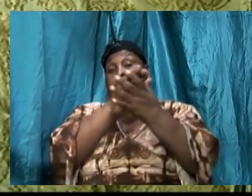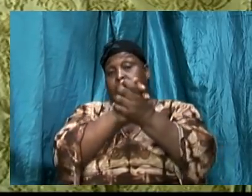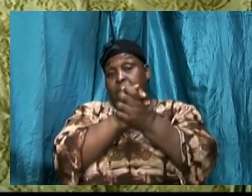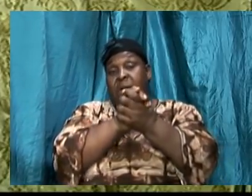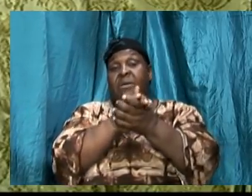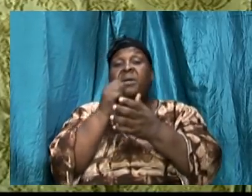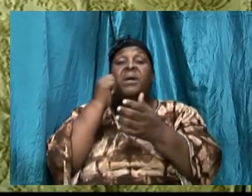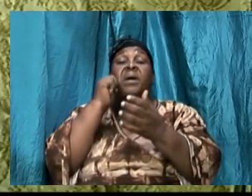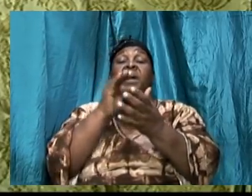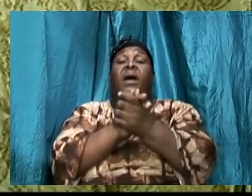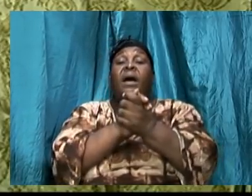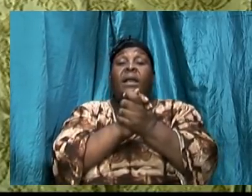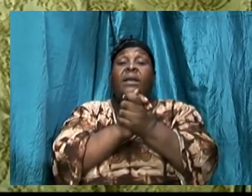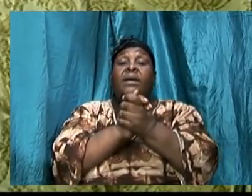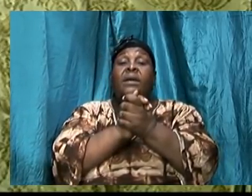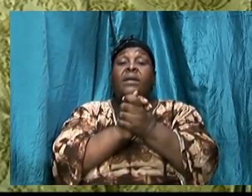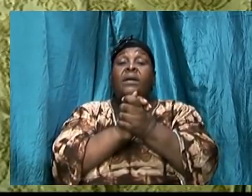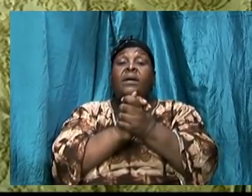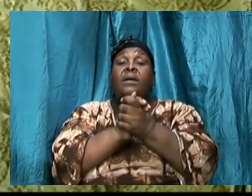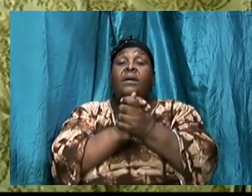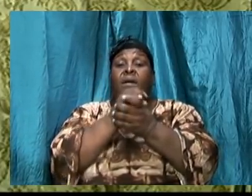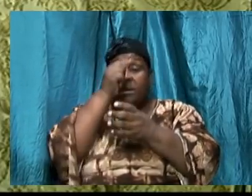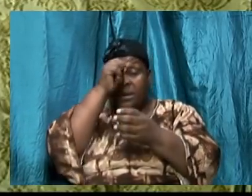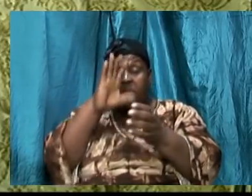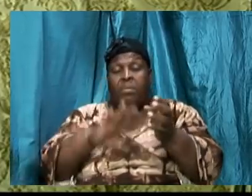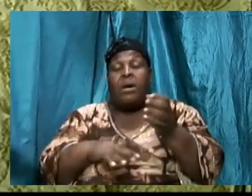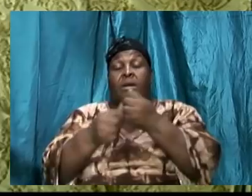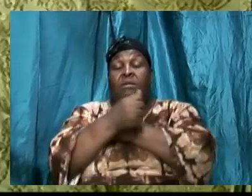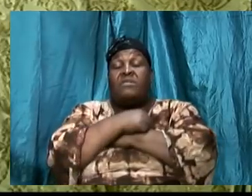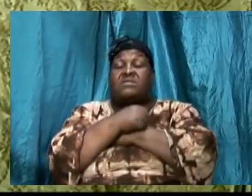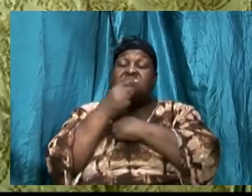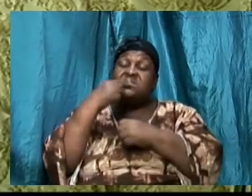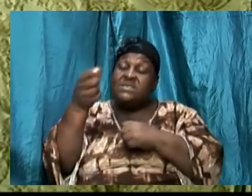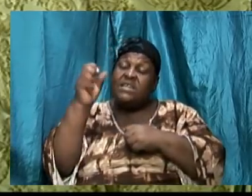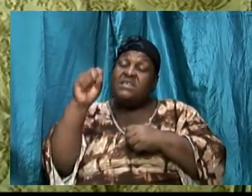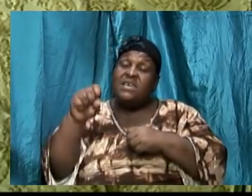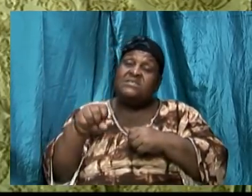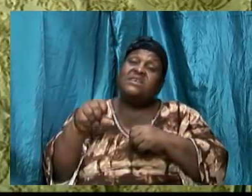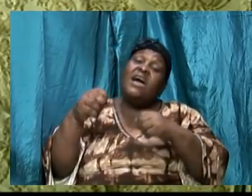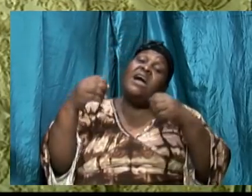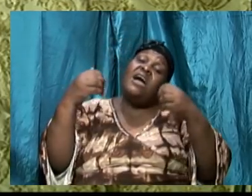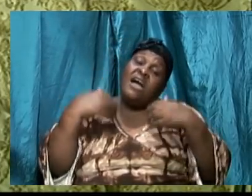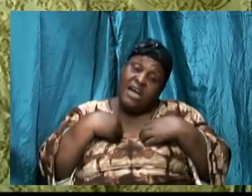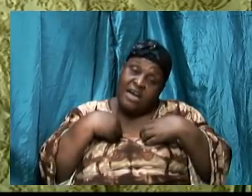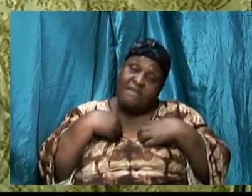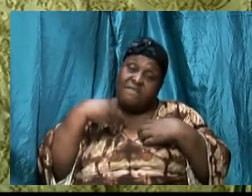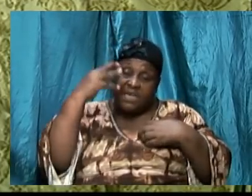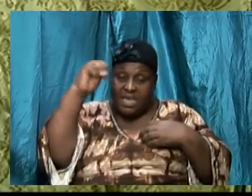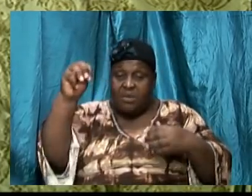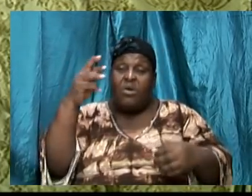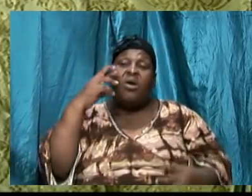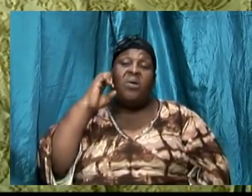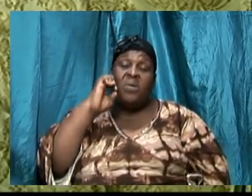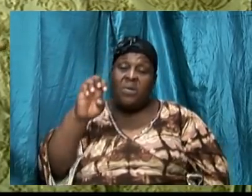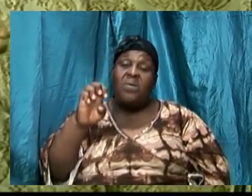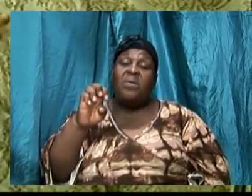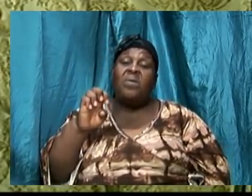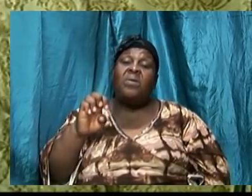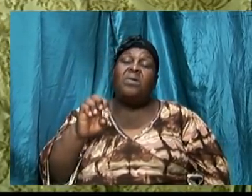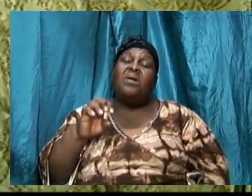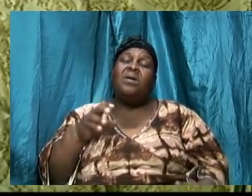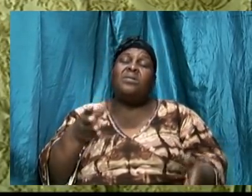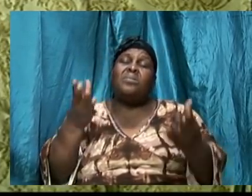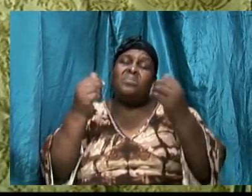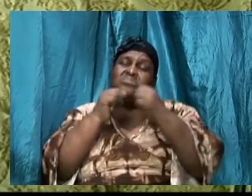the day that they get married and they say oh I have her now or I have him now and we are together and it has